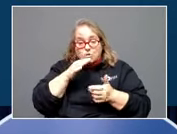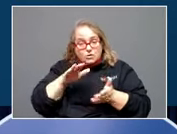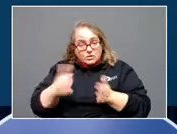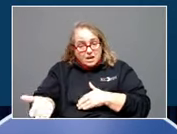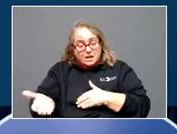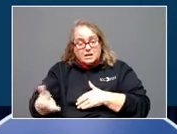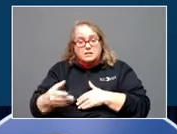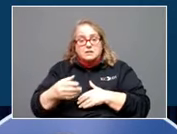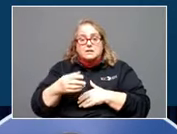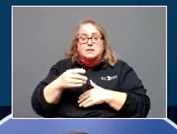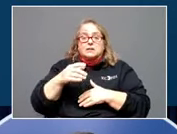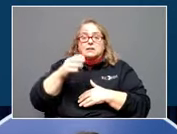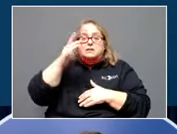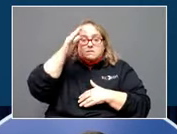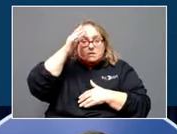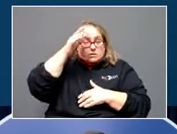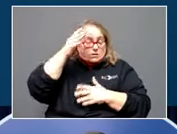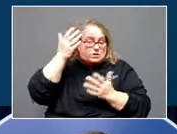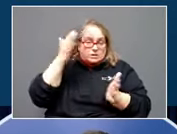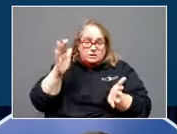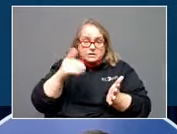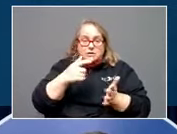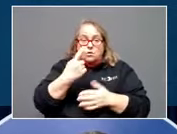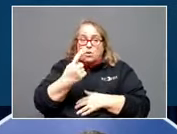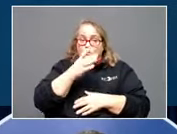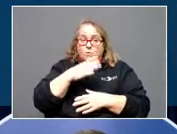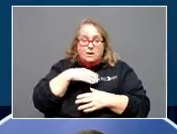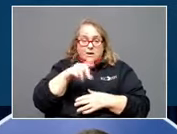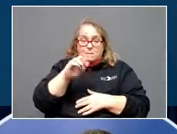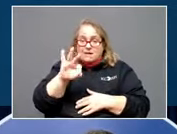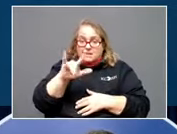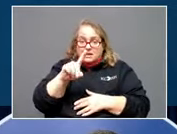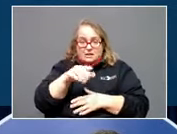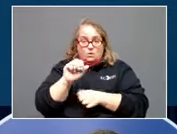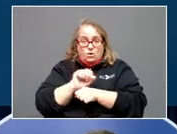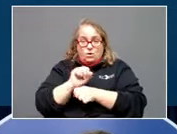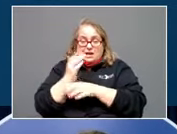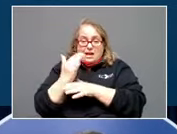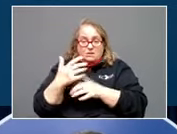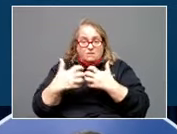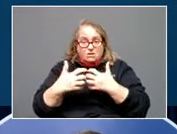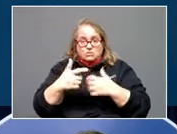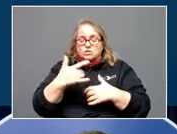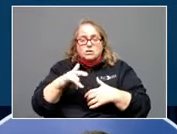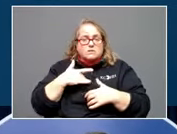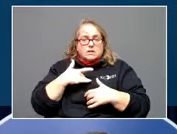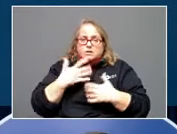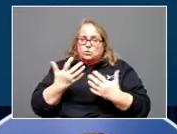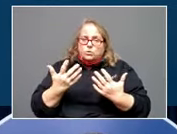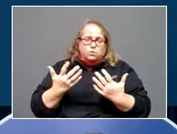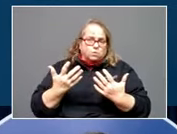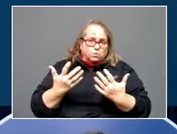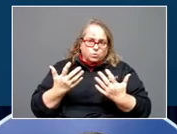from Mayfield that had been in the candle factory, and she's still shaking. Now it's pretty cold, but she was still